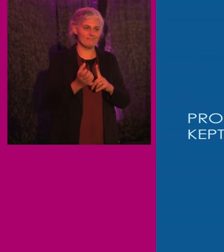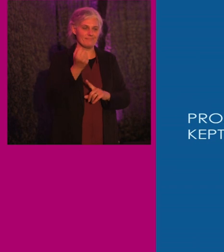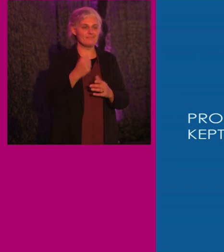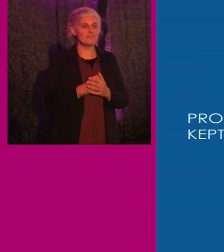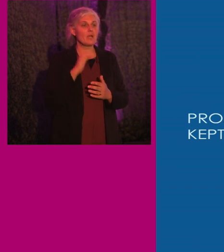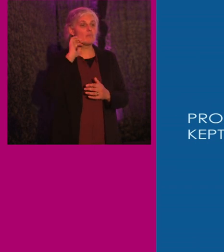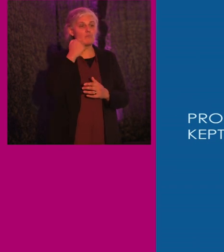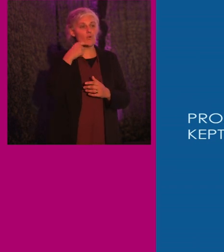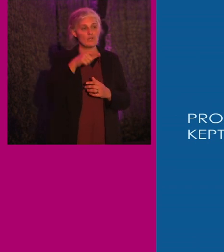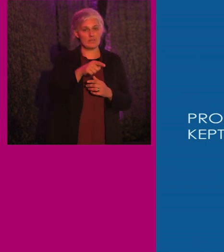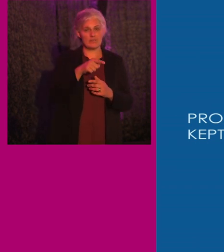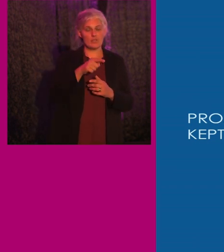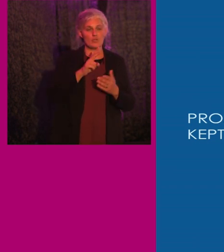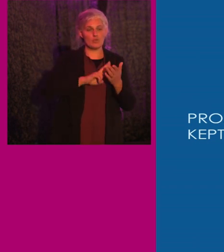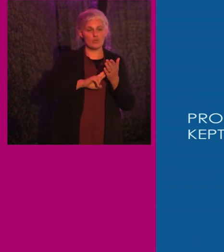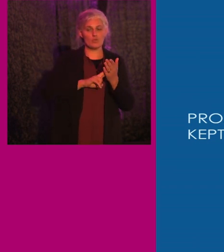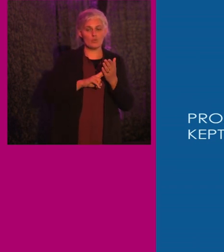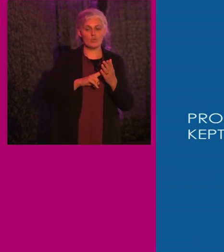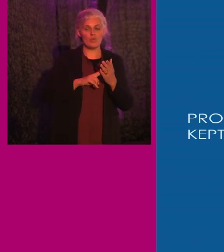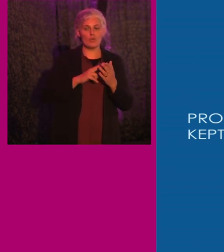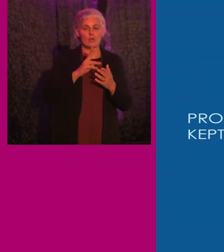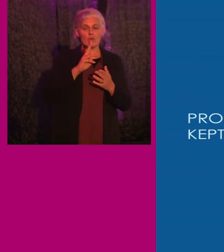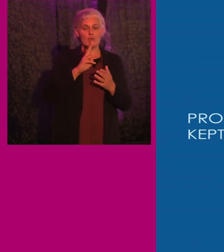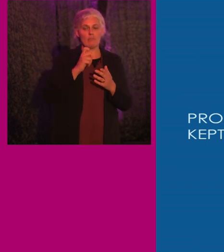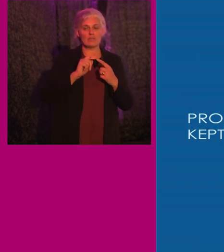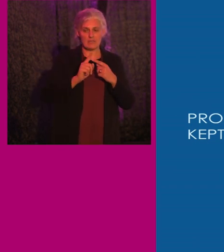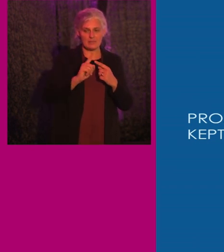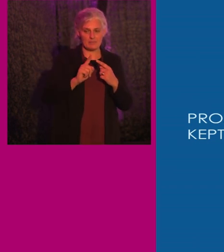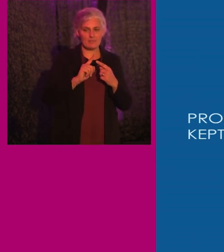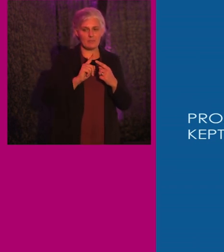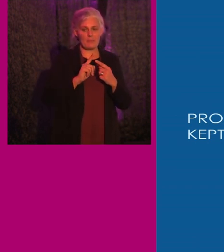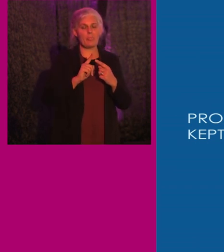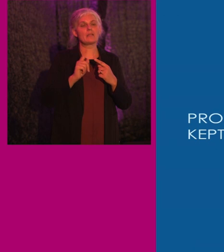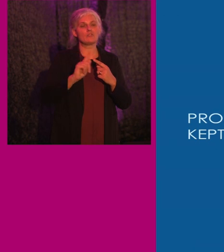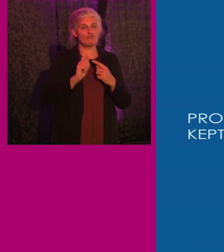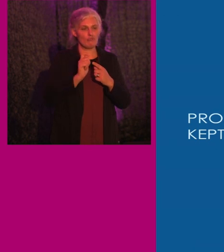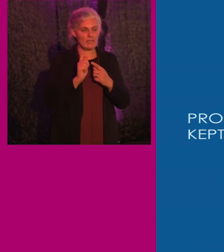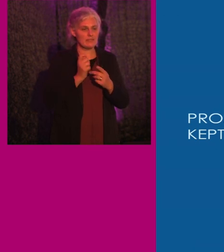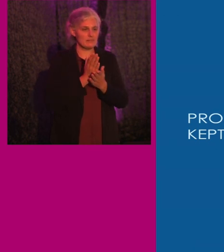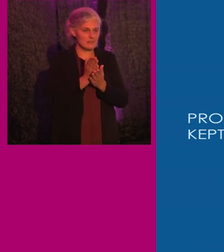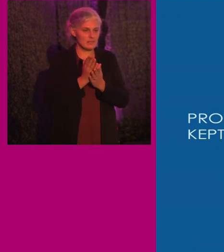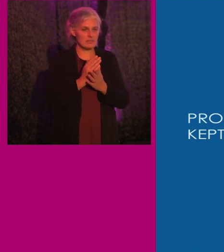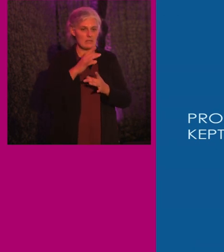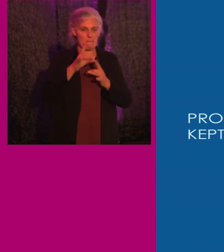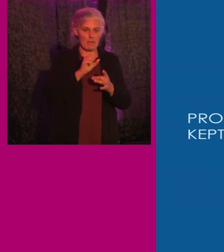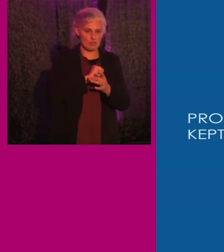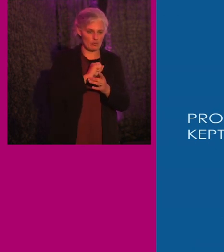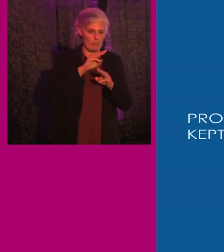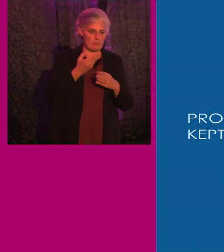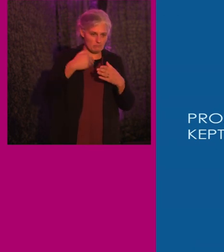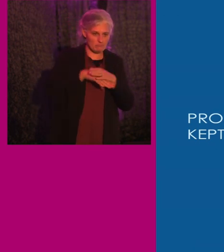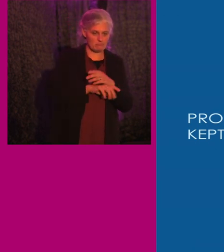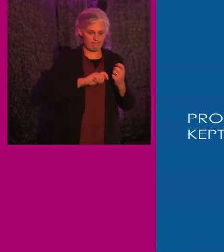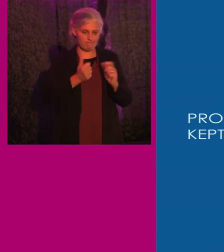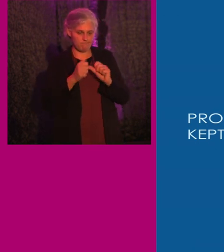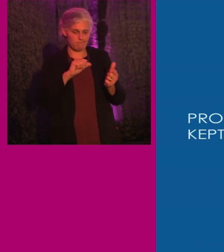Because paratransit use was the main method of transportation prior to the ADA, it's become hard to get people to switch over to